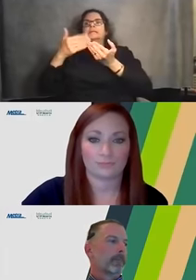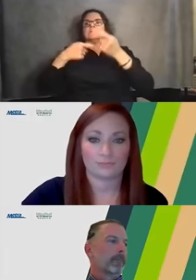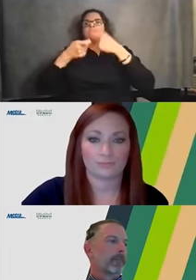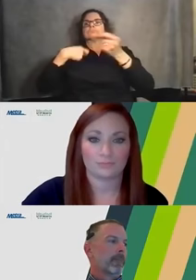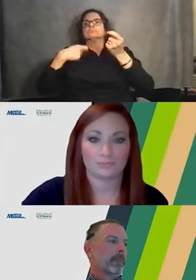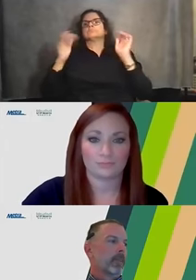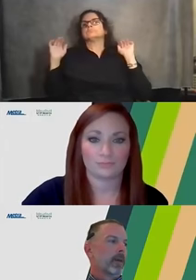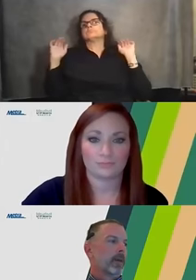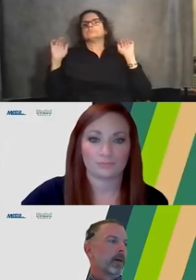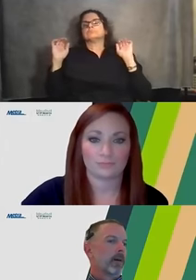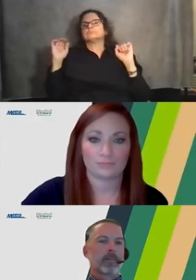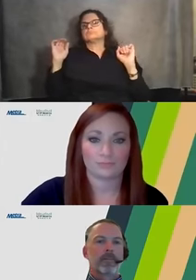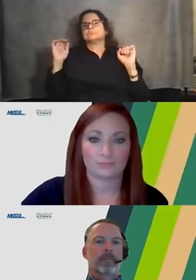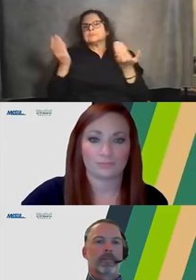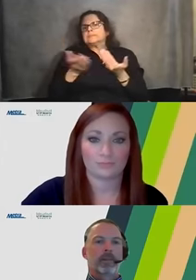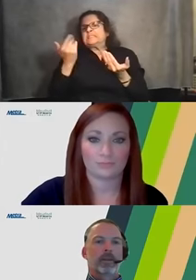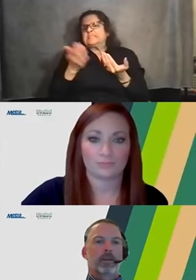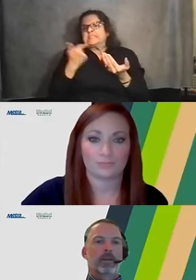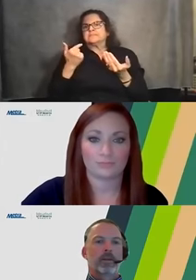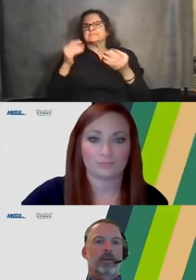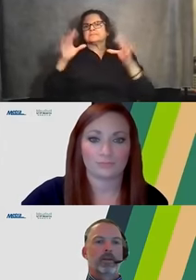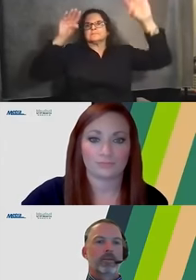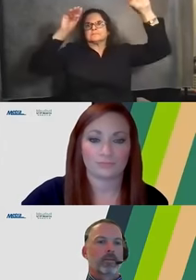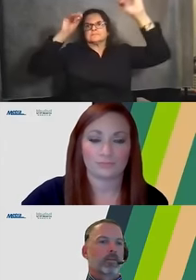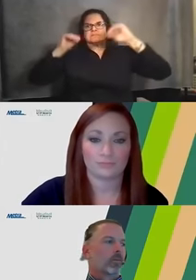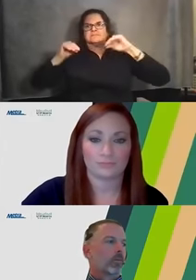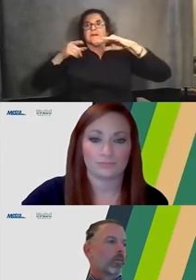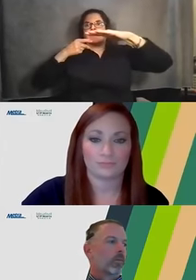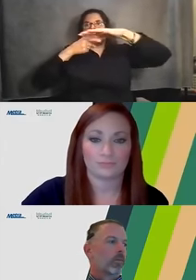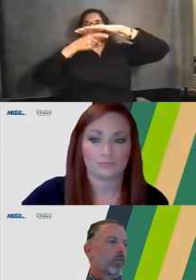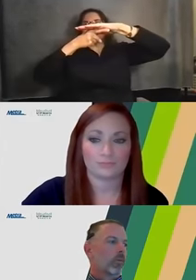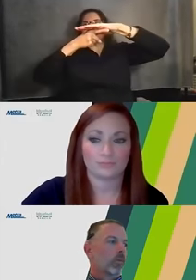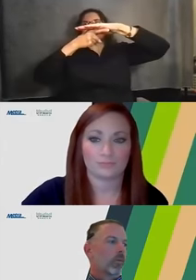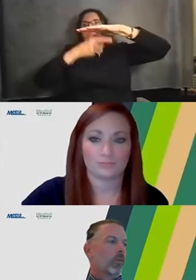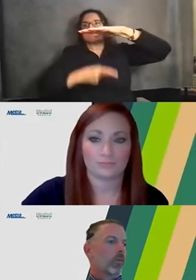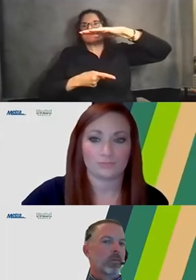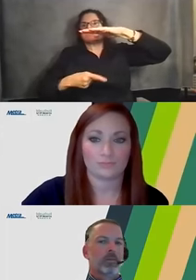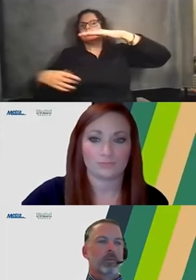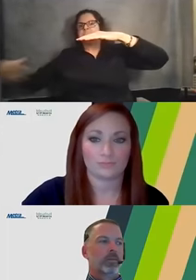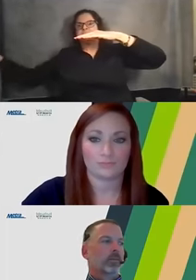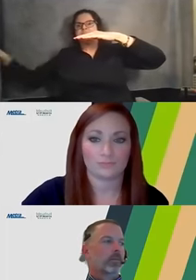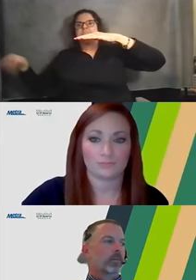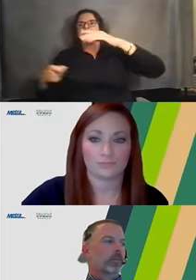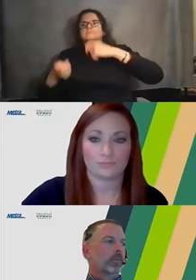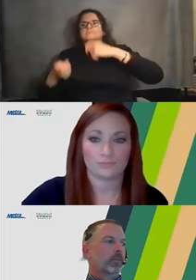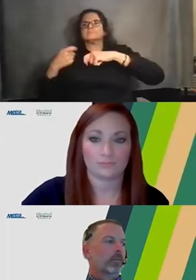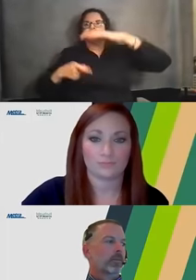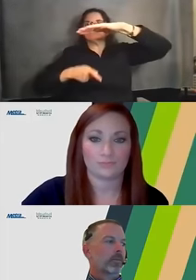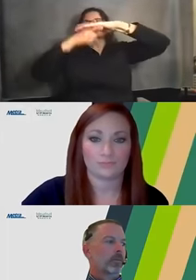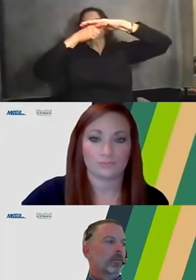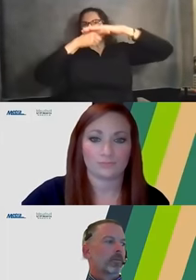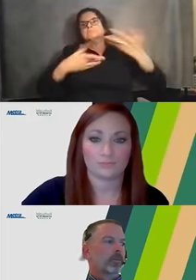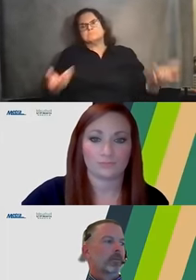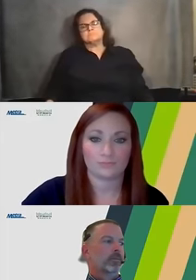way. Uh, and so again, that, that vertical clearance will be, uh, maintained or improved in all cases at the 11